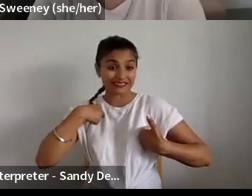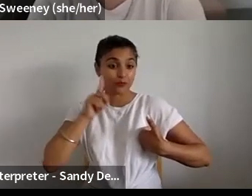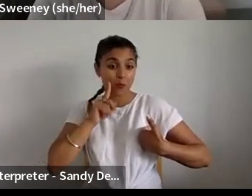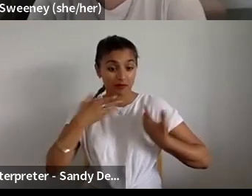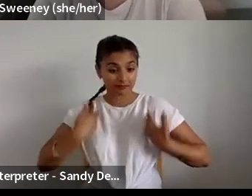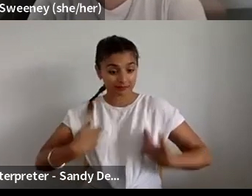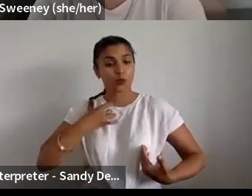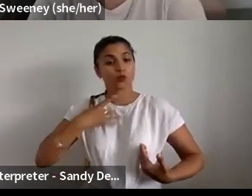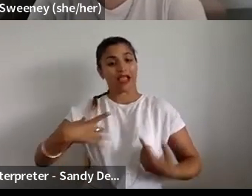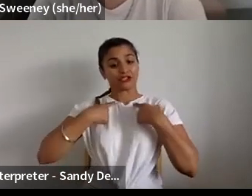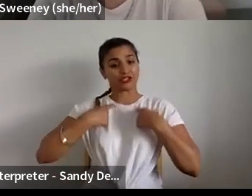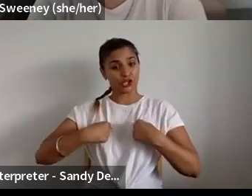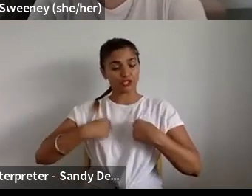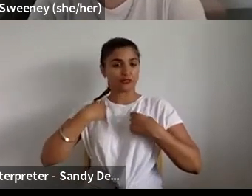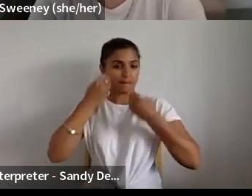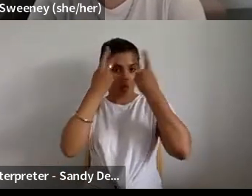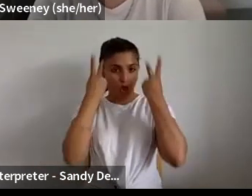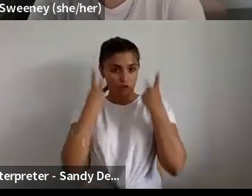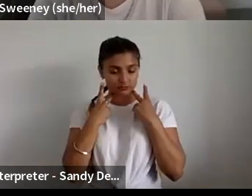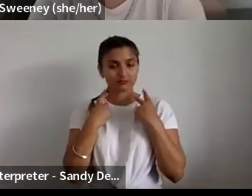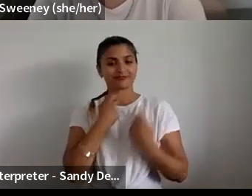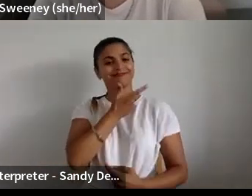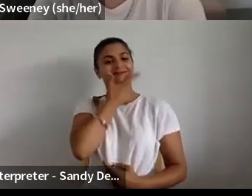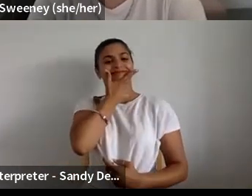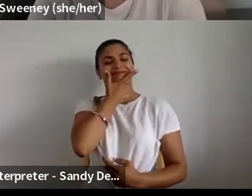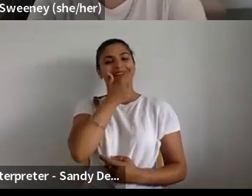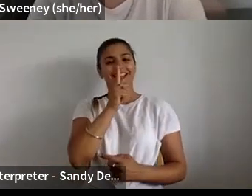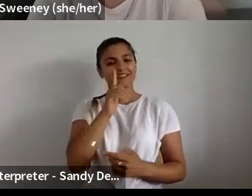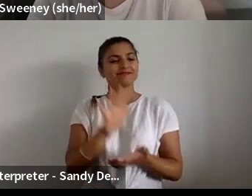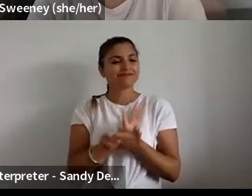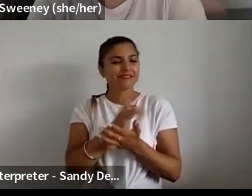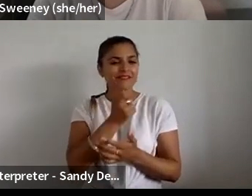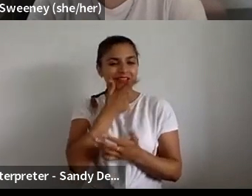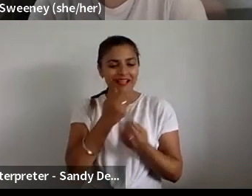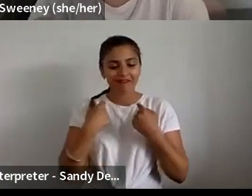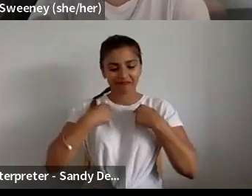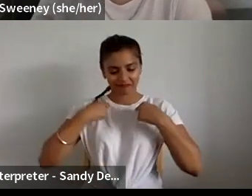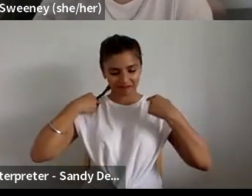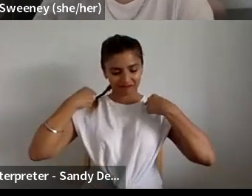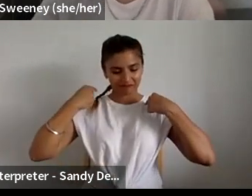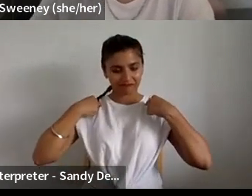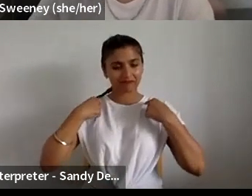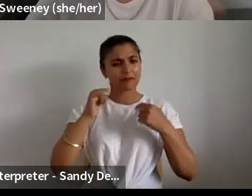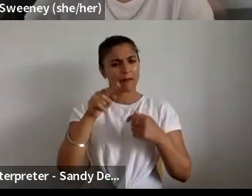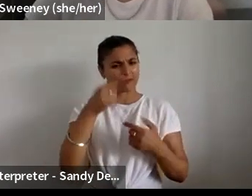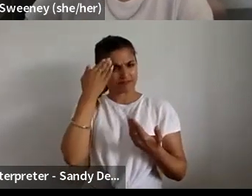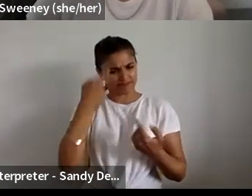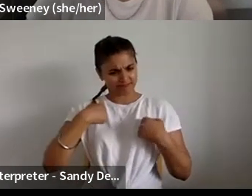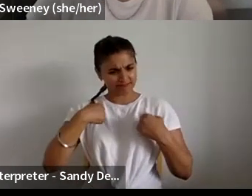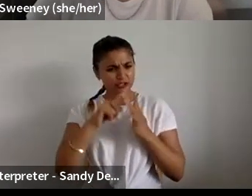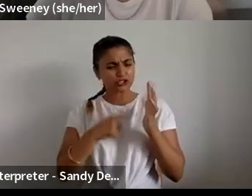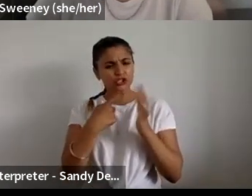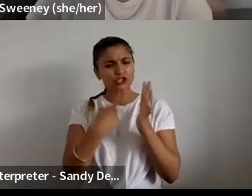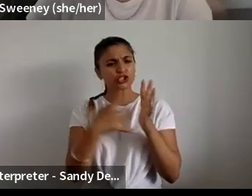white shirt with funny faces on the collar. For those who don't know us, Gerwood Arts is the leading independent